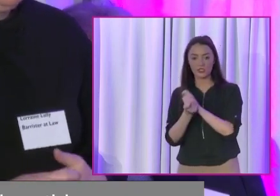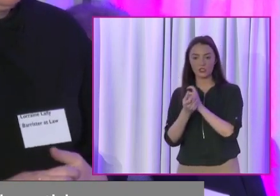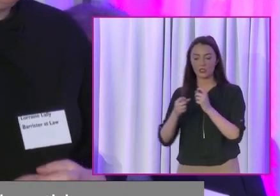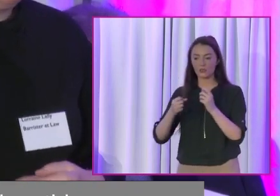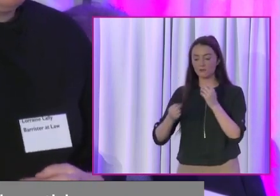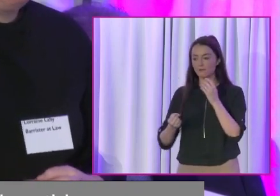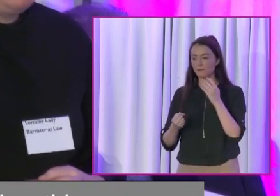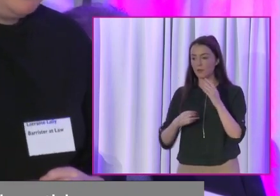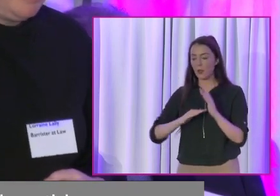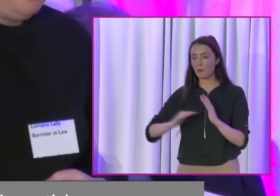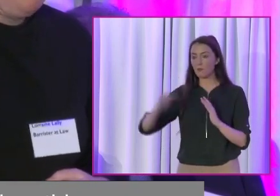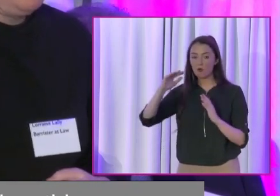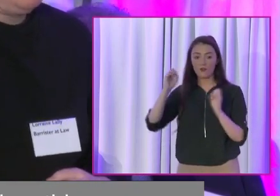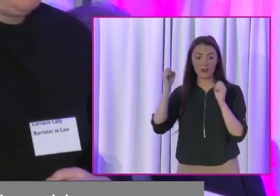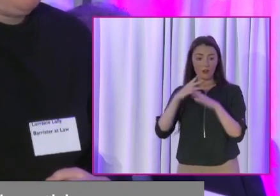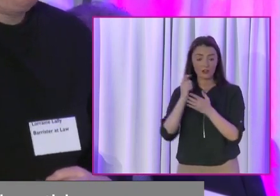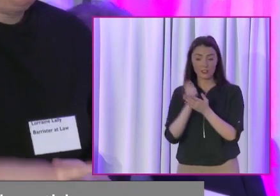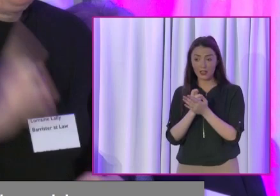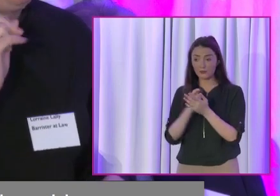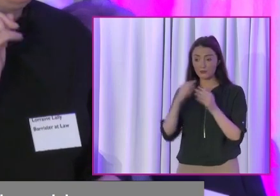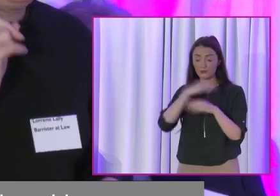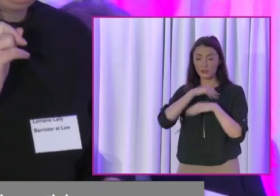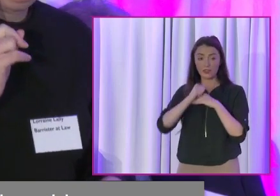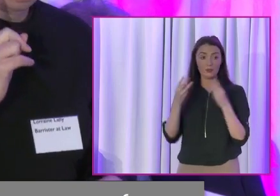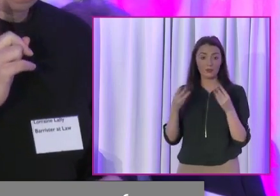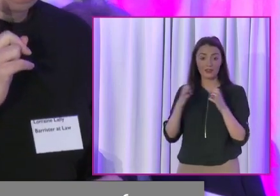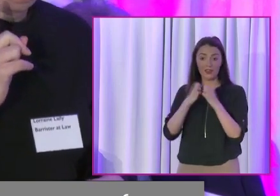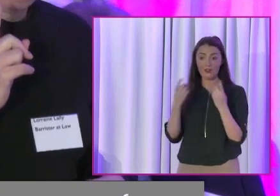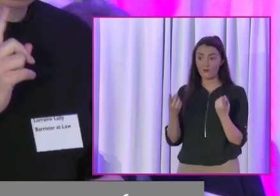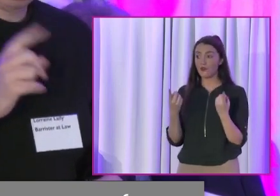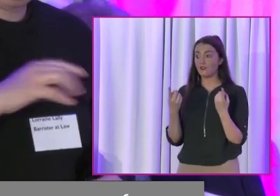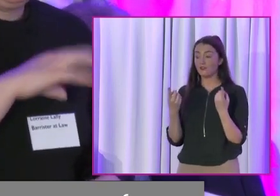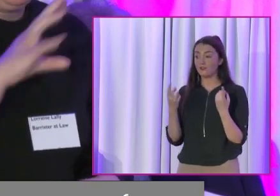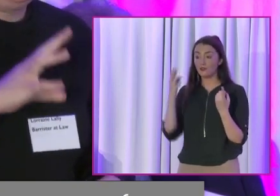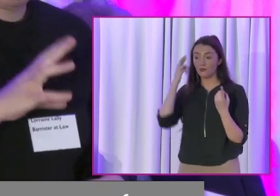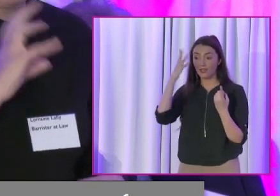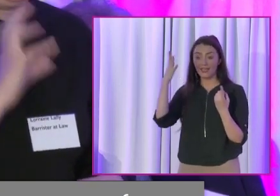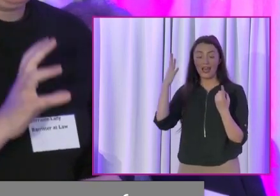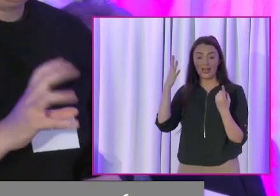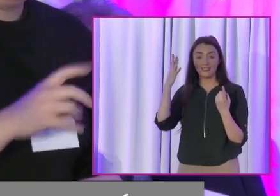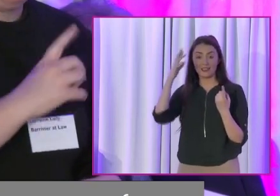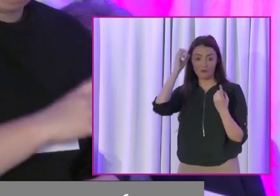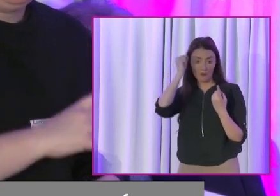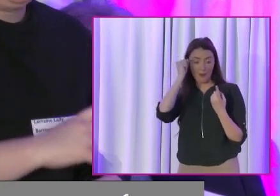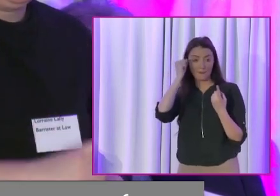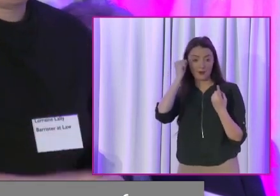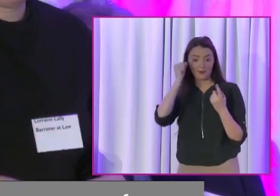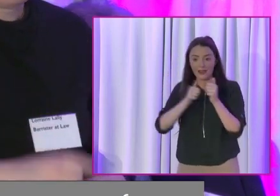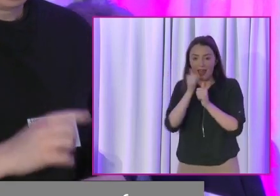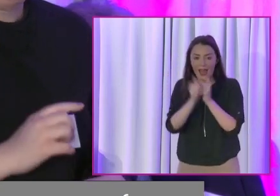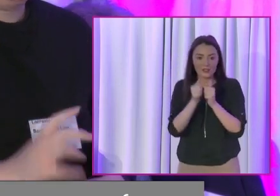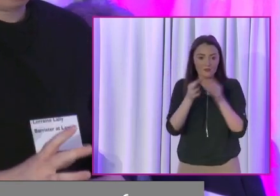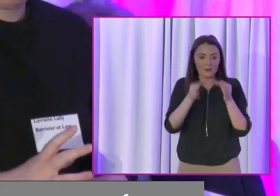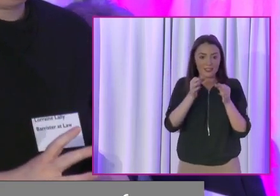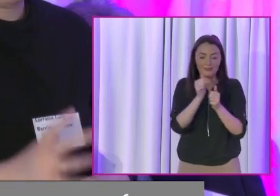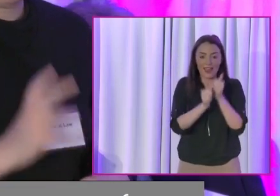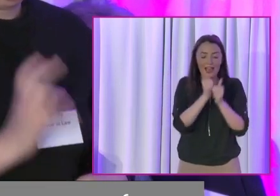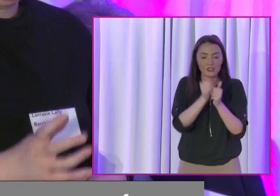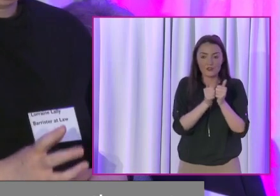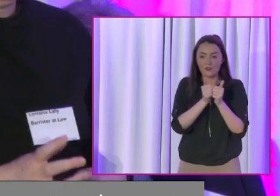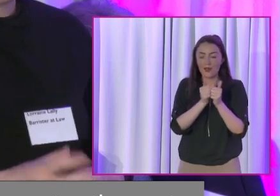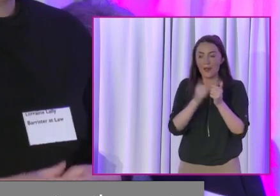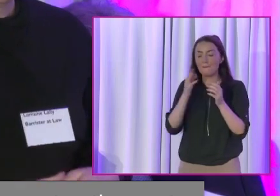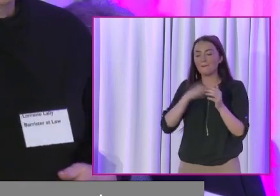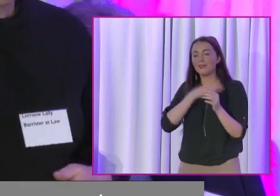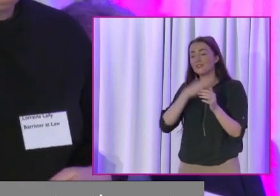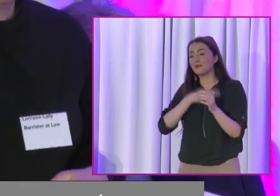come away from today with one thing, which is get out there, get active, get politically active. And for the love of God, in